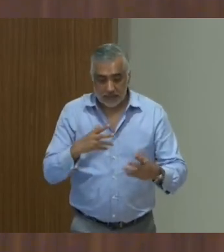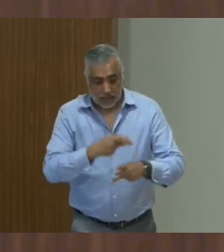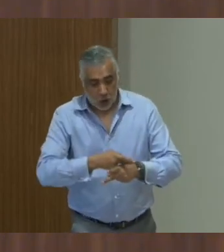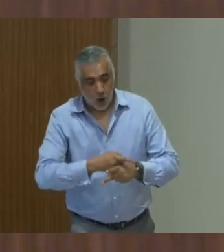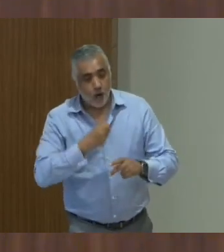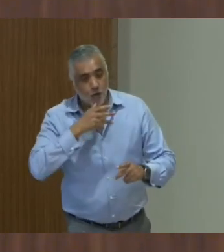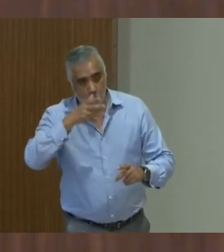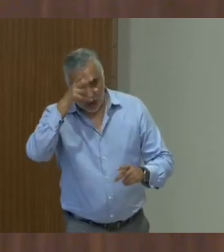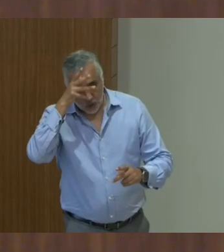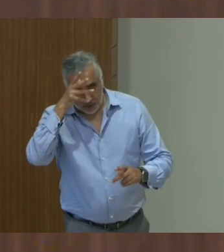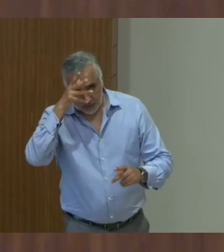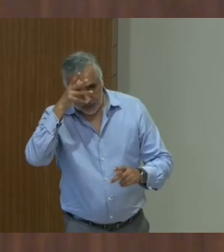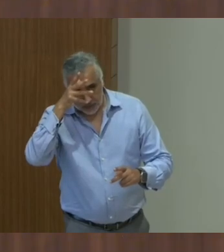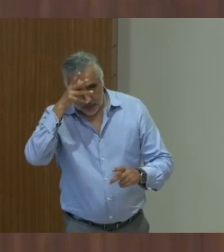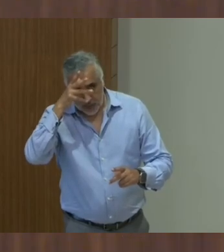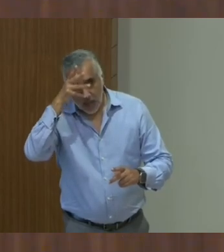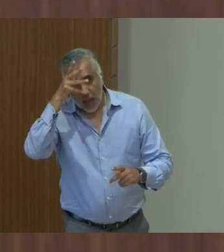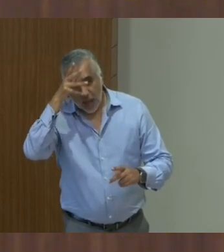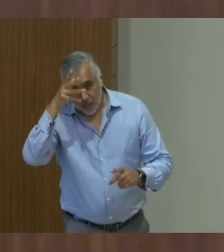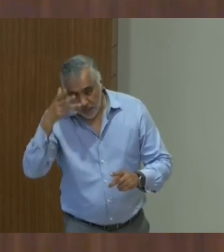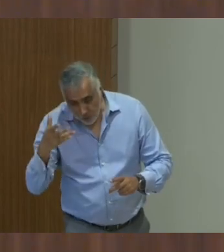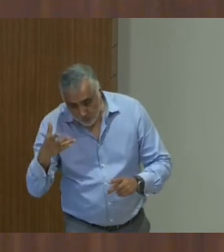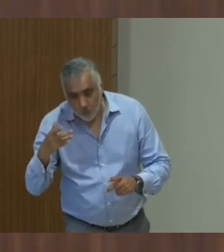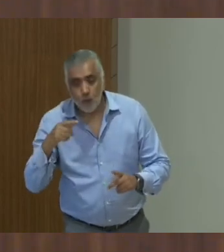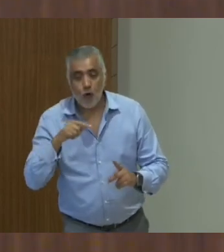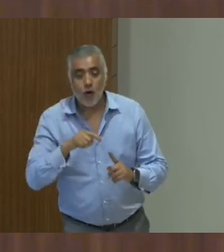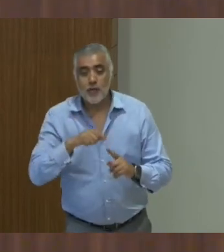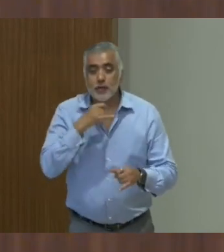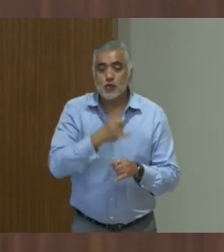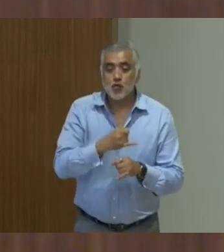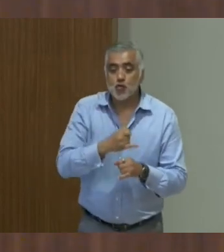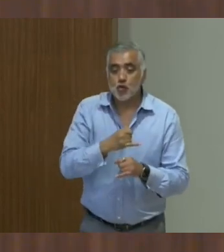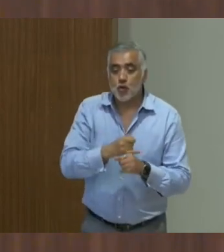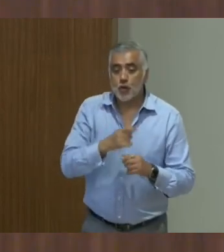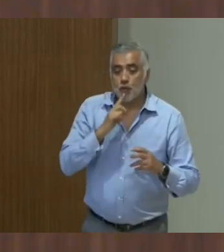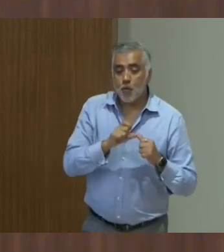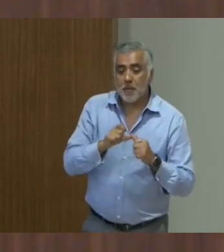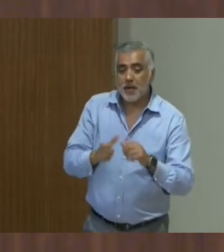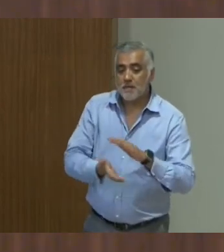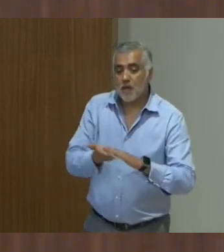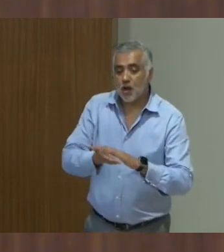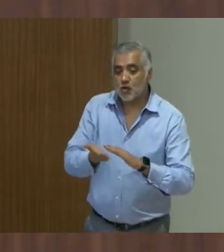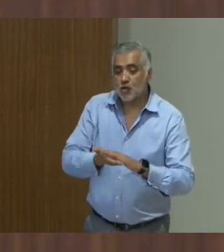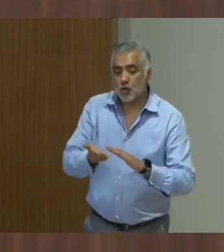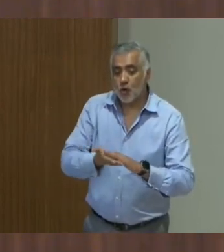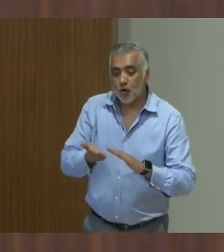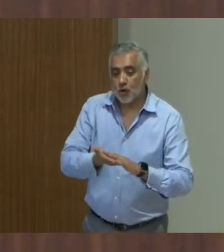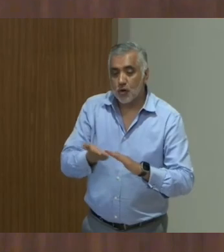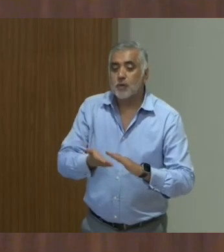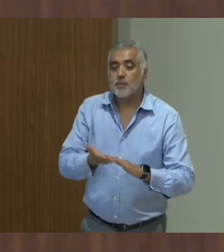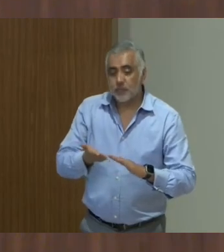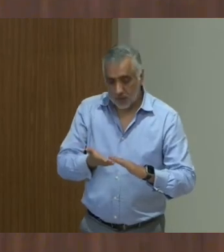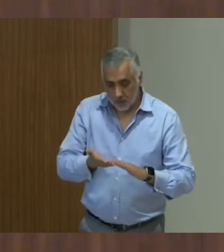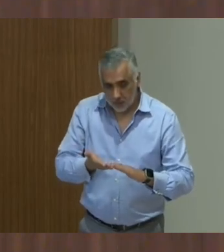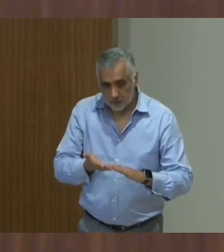some part of the day. And therefore, they wanted the institutions to remain functional while catering to the safety needs of the children.